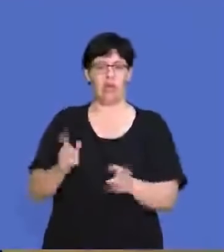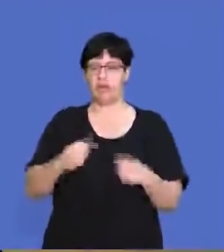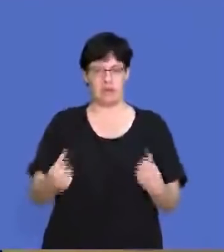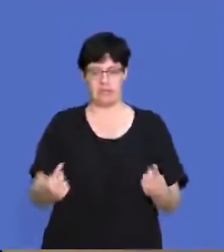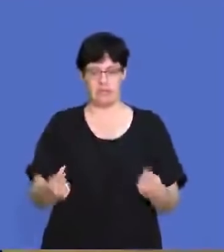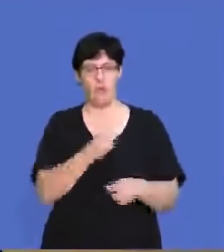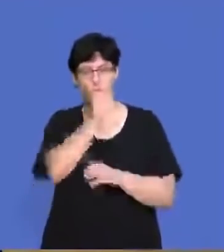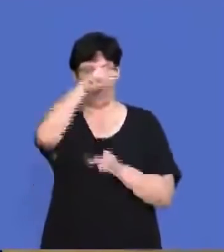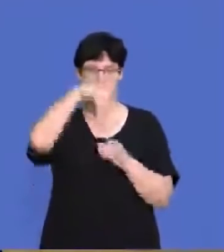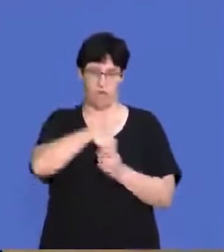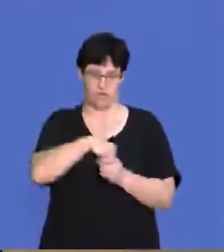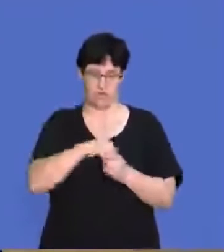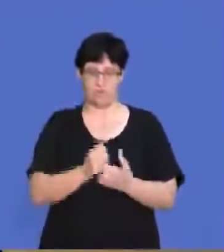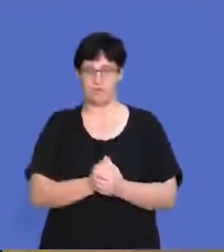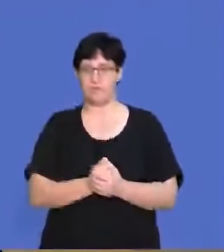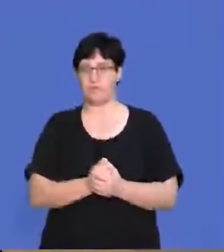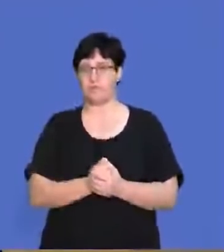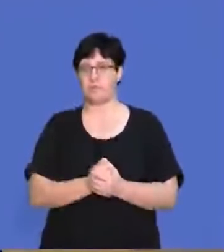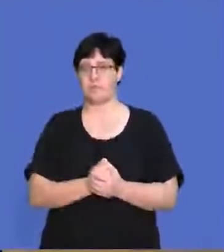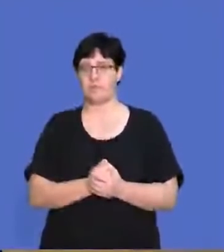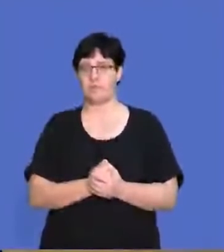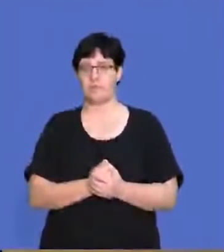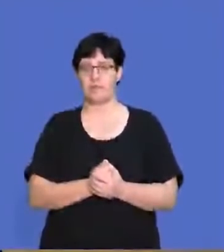left out. Everyone is included.